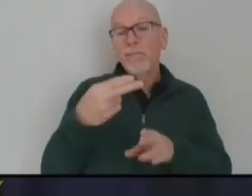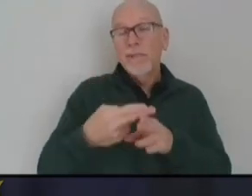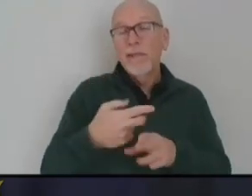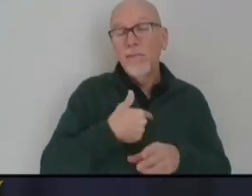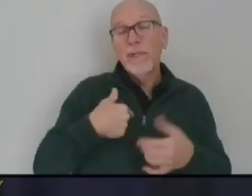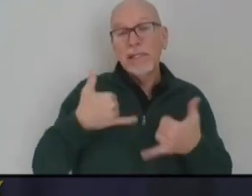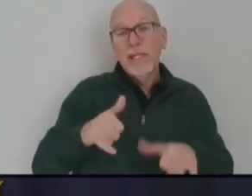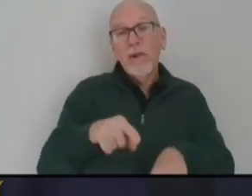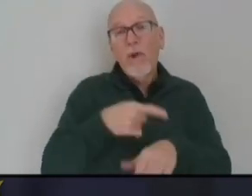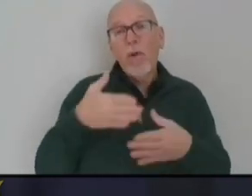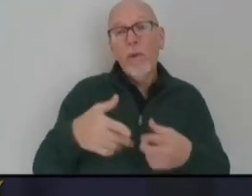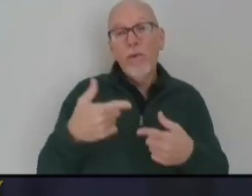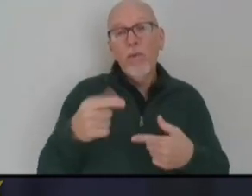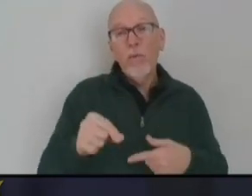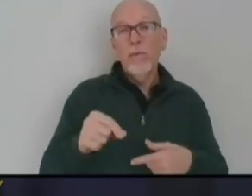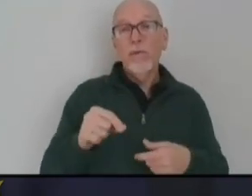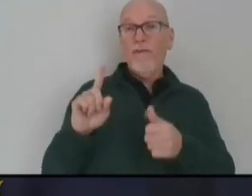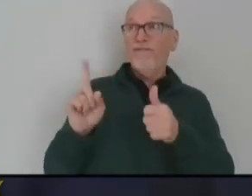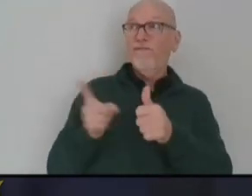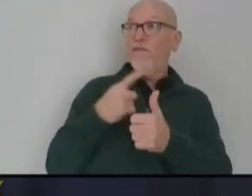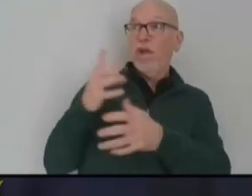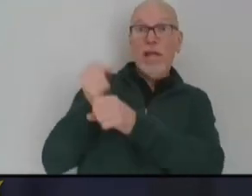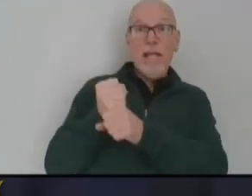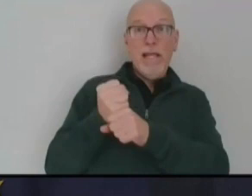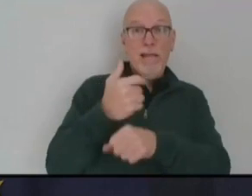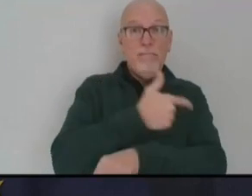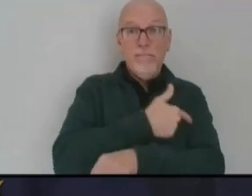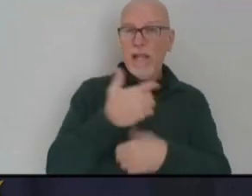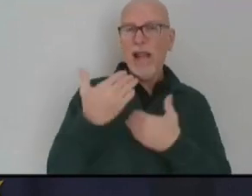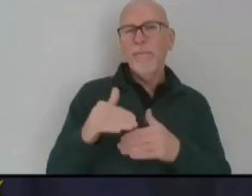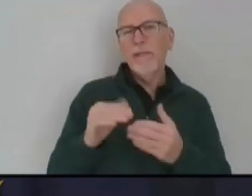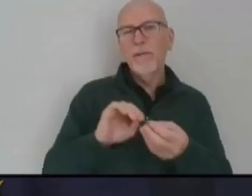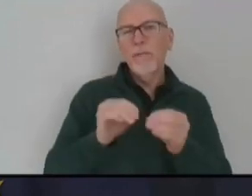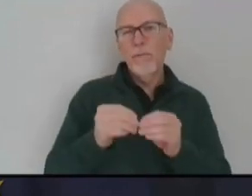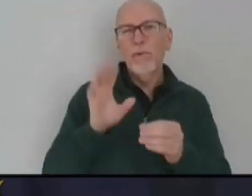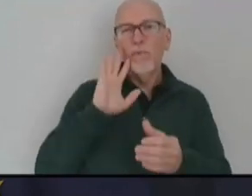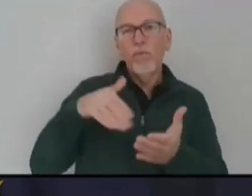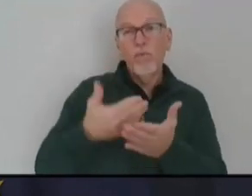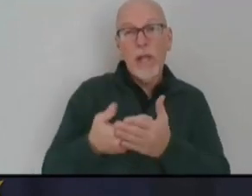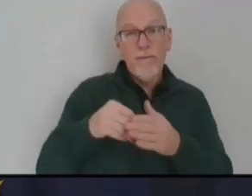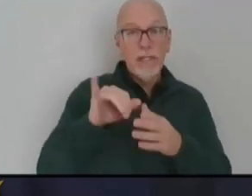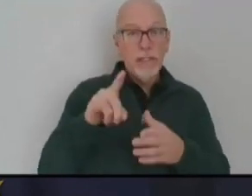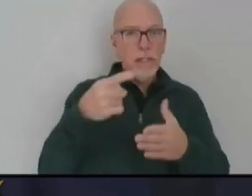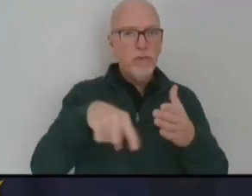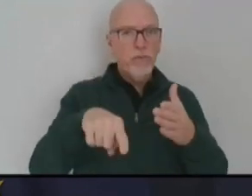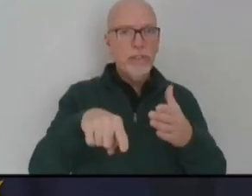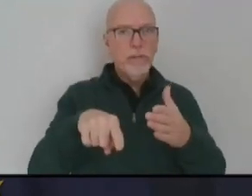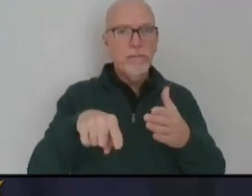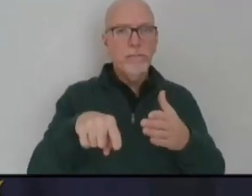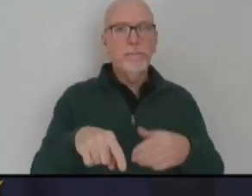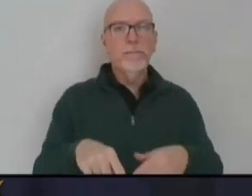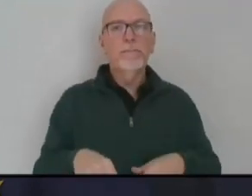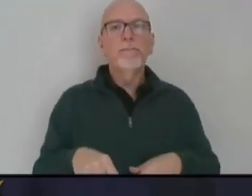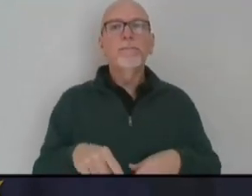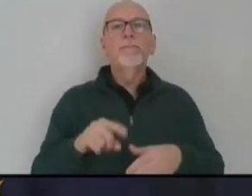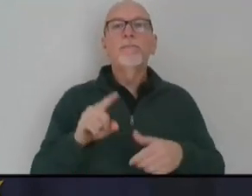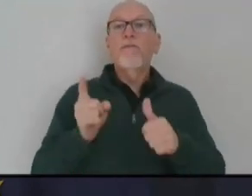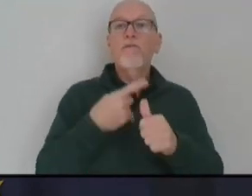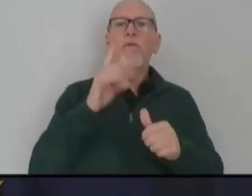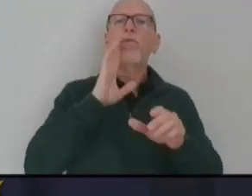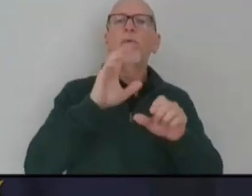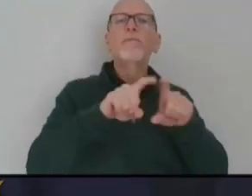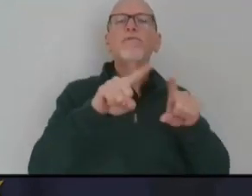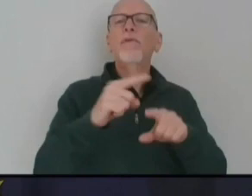The first very limited vaccines are expected to arrive in Indiana next week. The initial doses will go to our five pilot